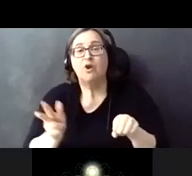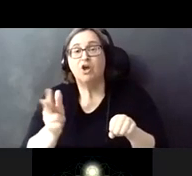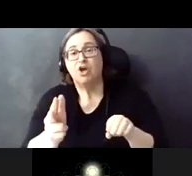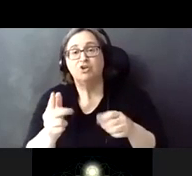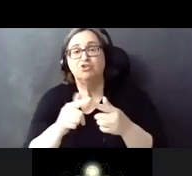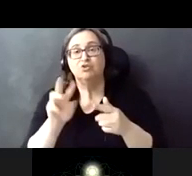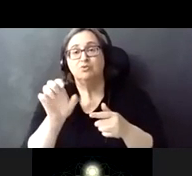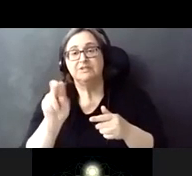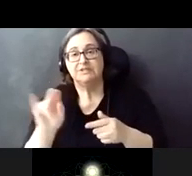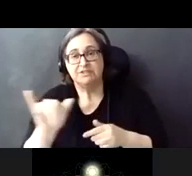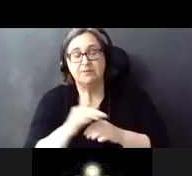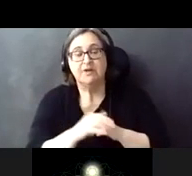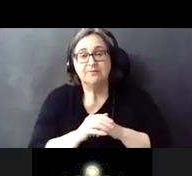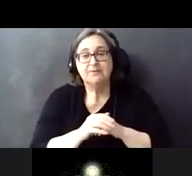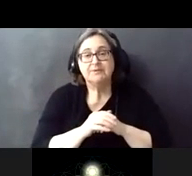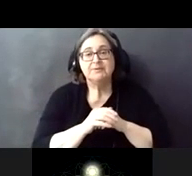wilson as well